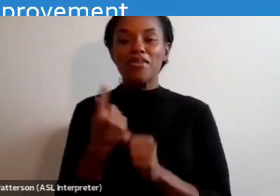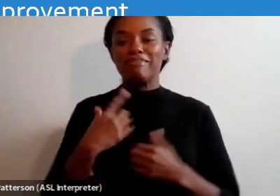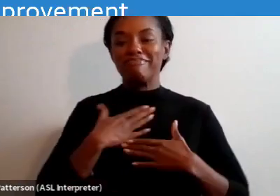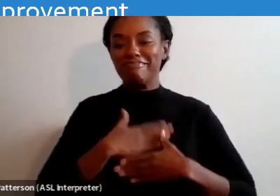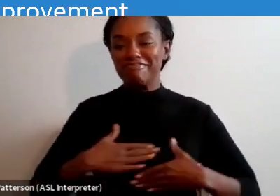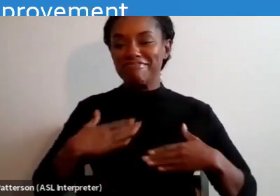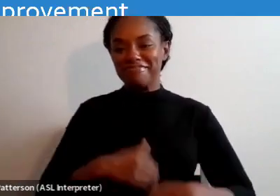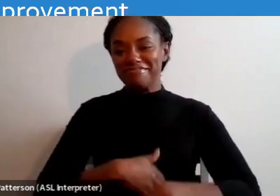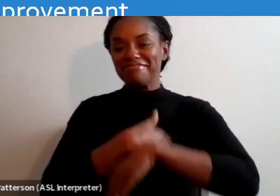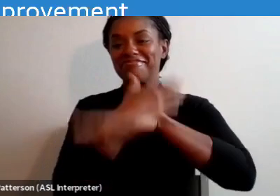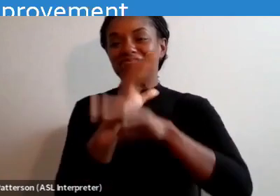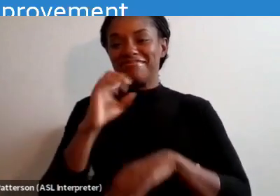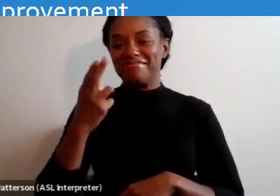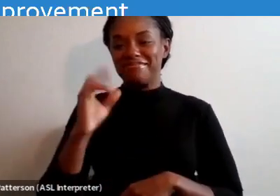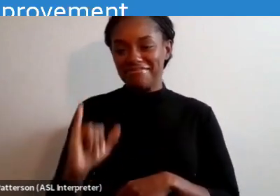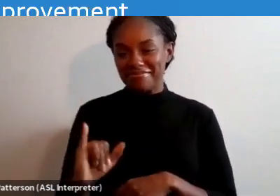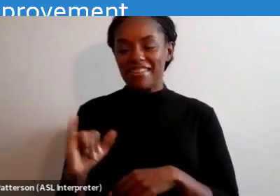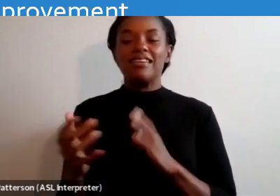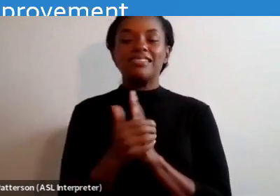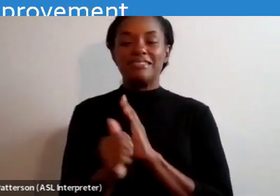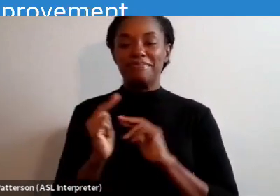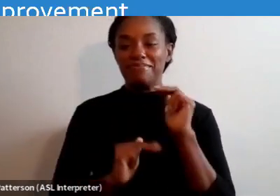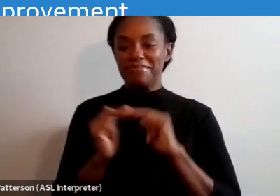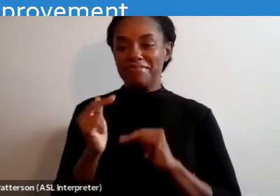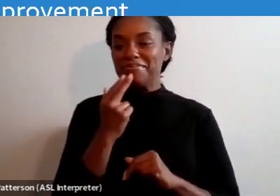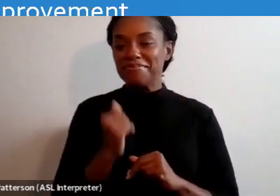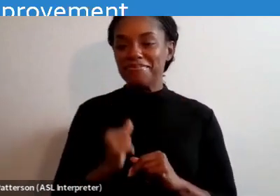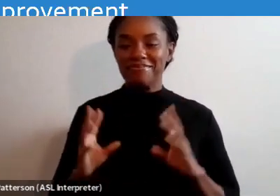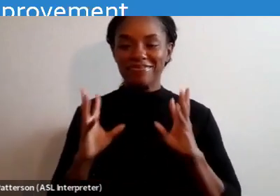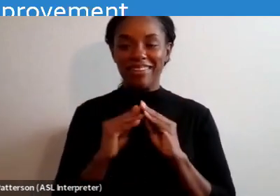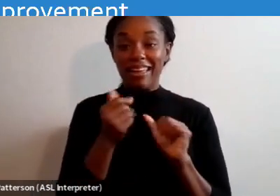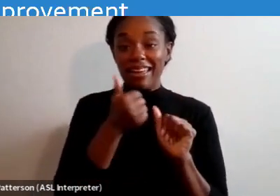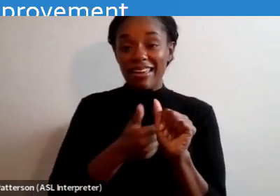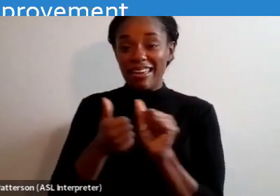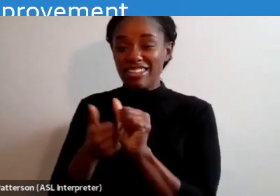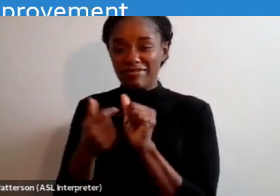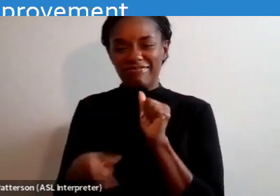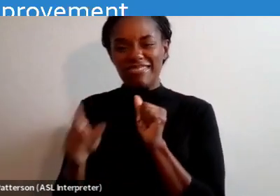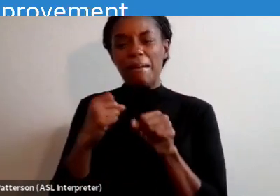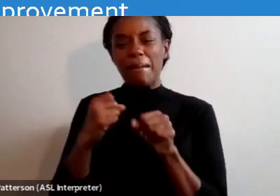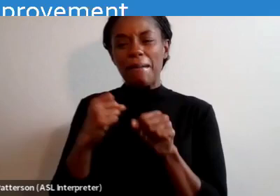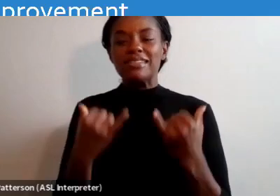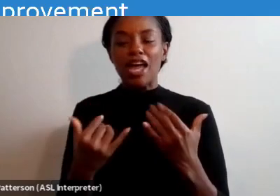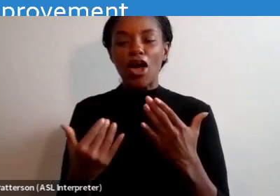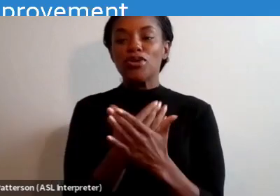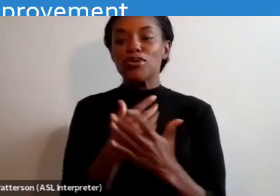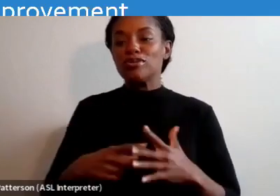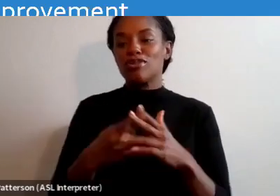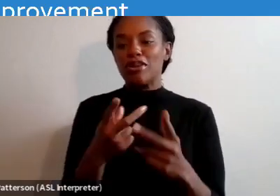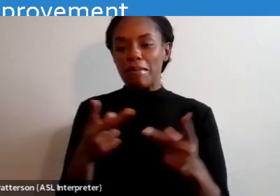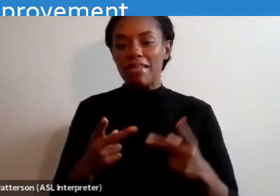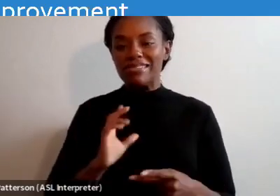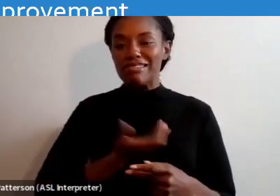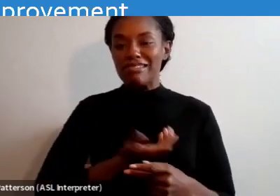Interpreter Skill Building Mini Conference and let each of us make today a new starting point in our professional journey